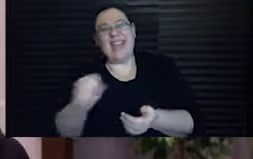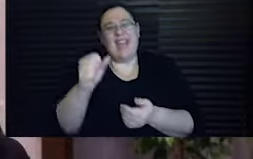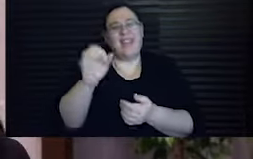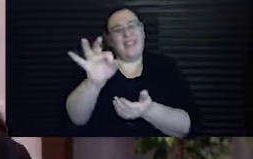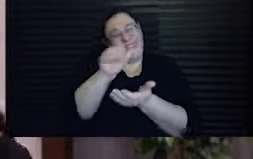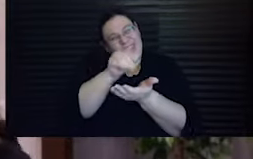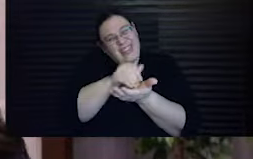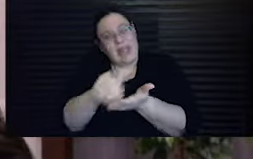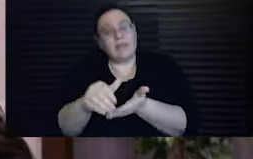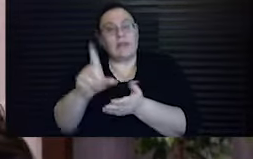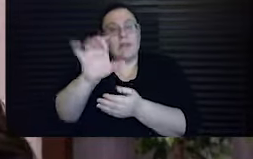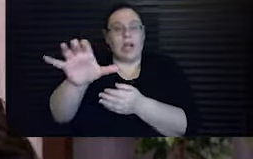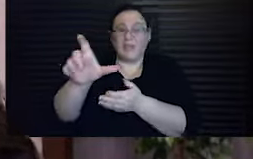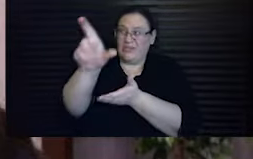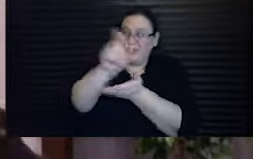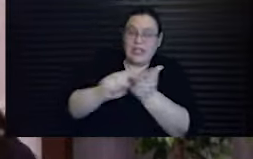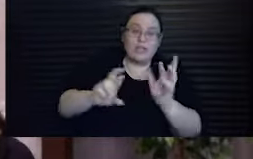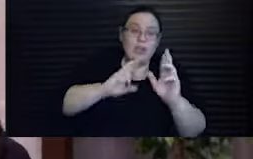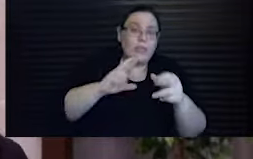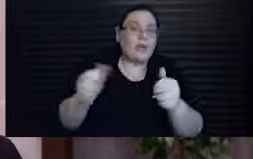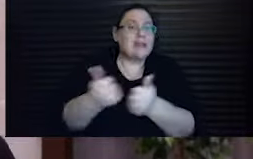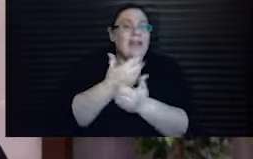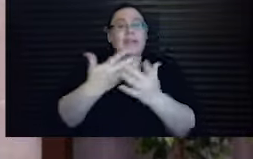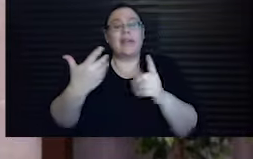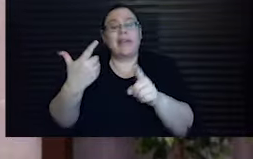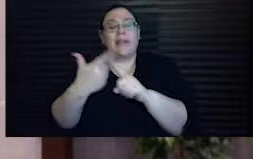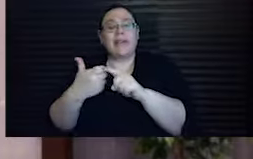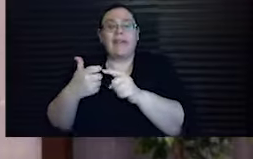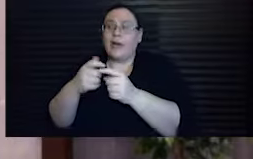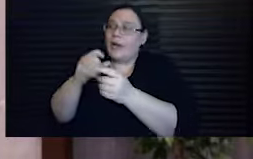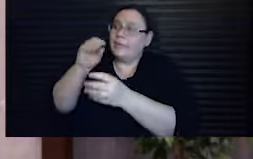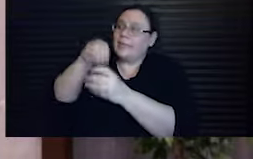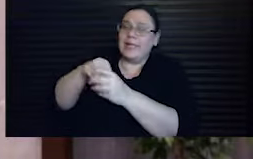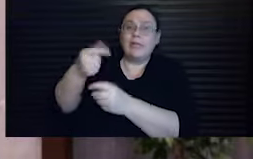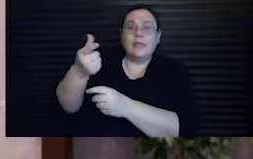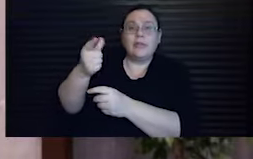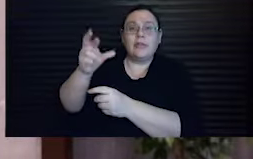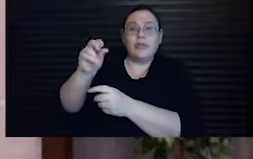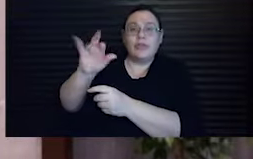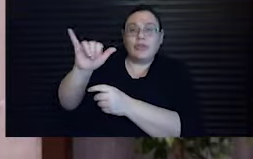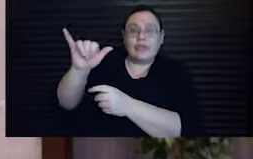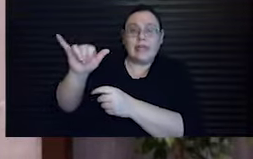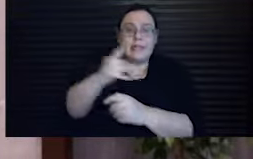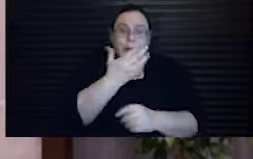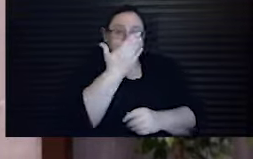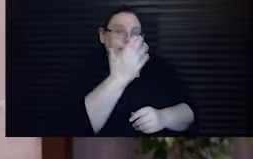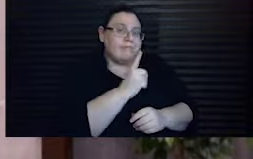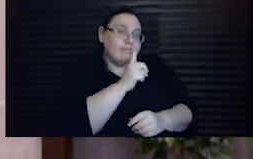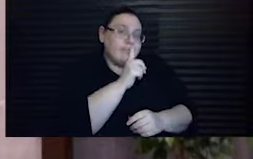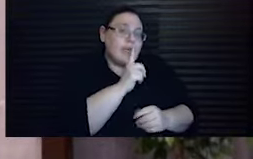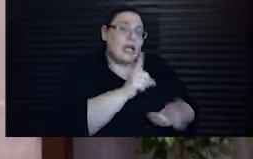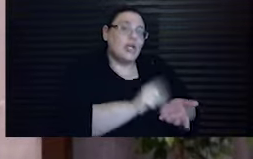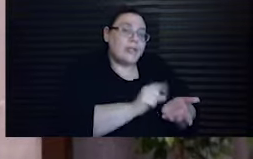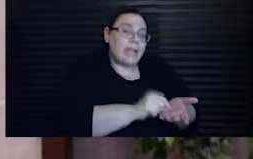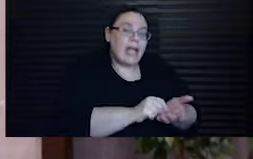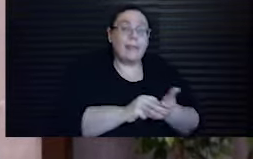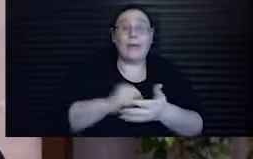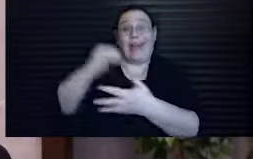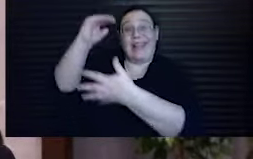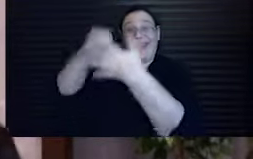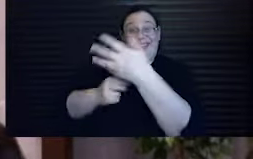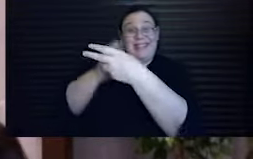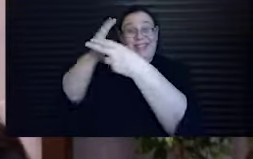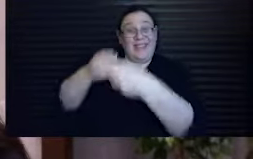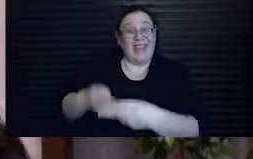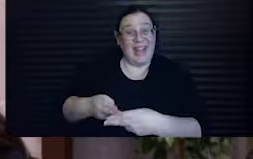of documents, written reports, everything from grocery inventories to underground newspapers to lists of names and ultimately